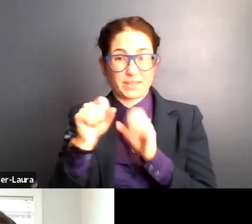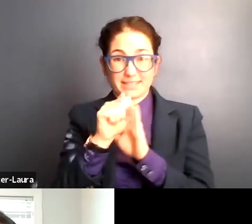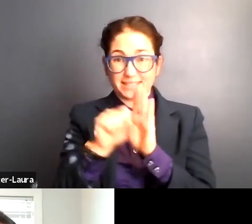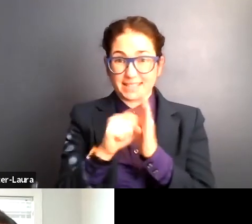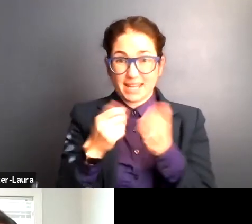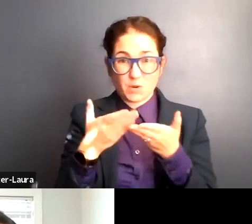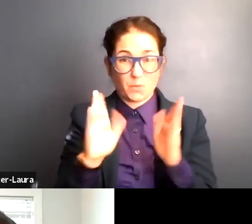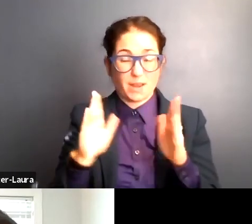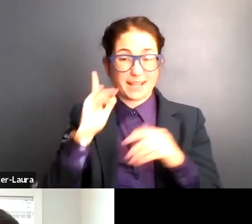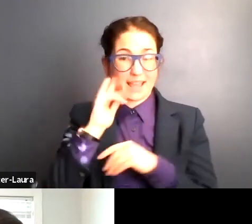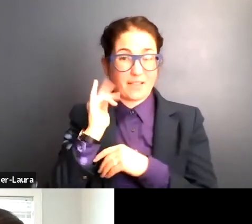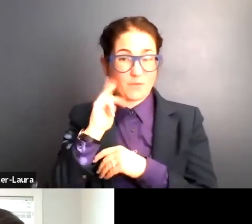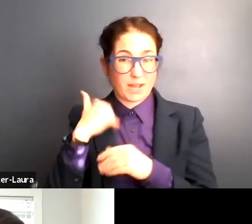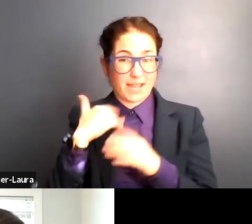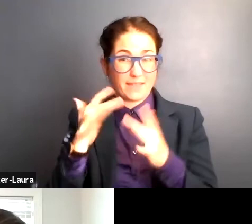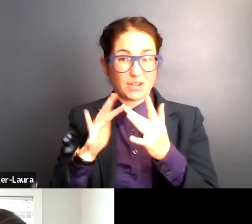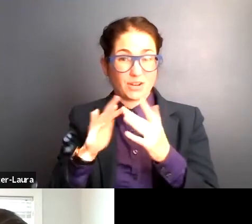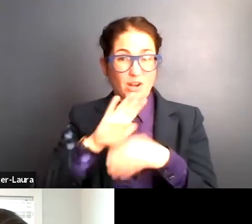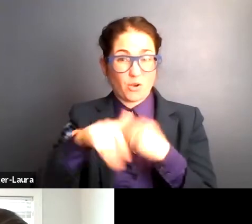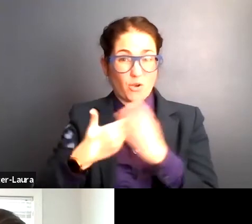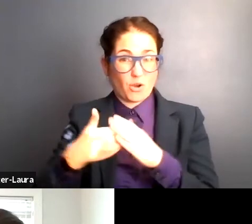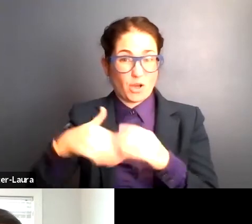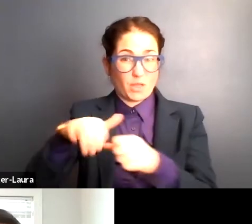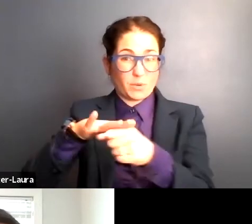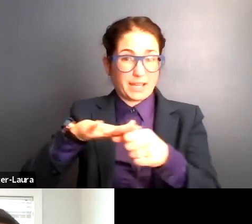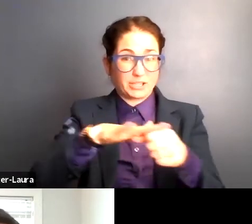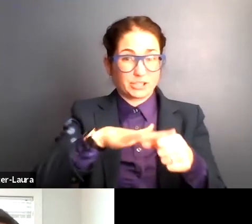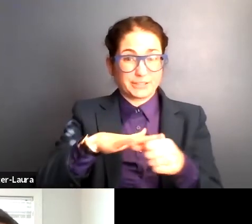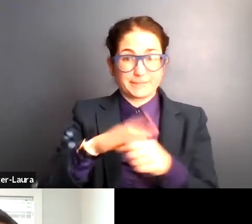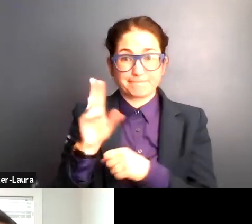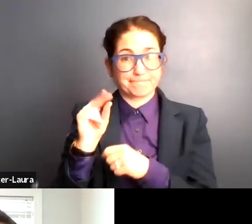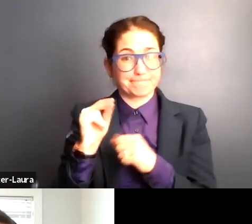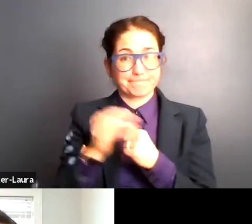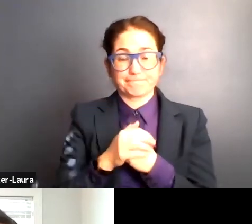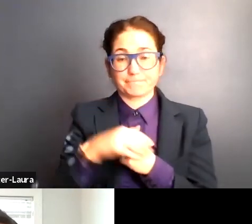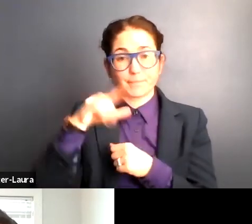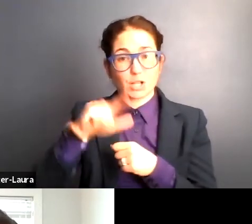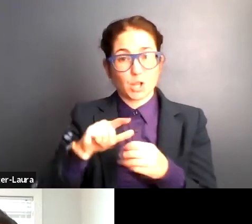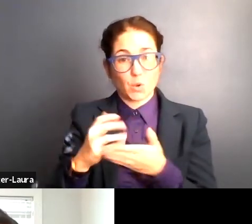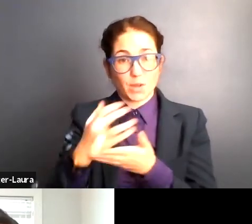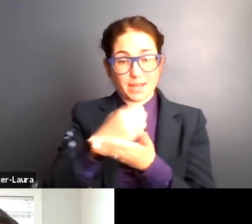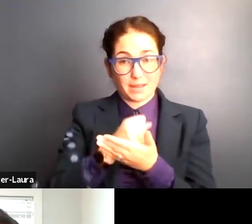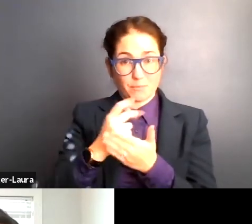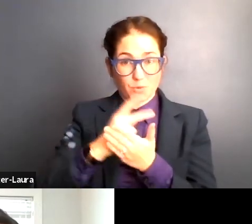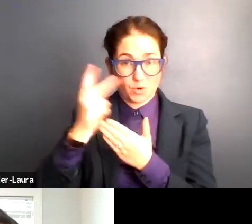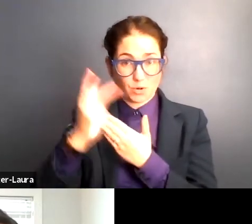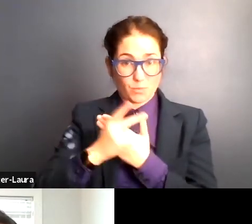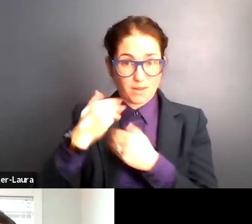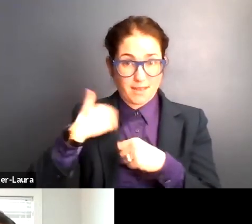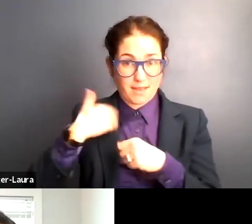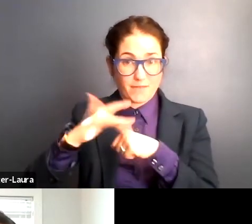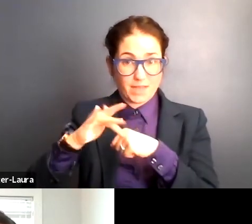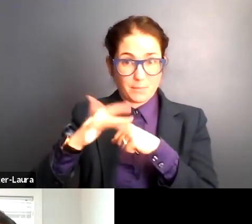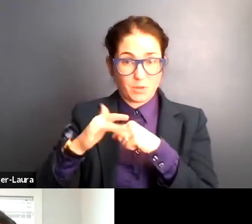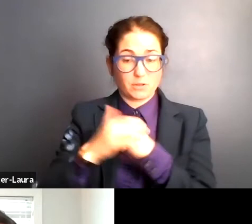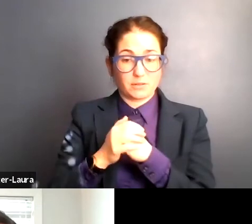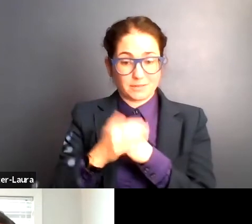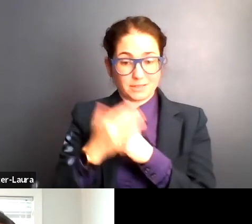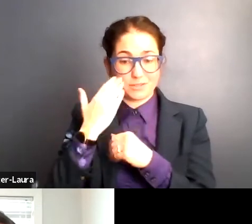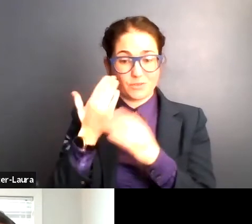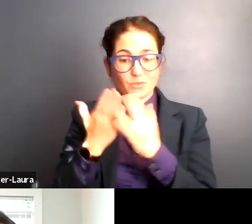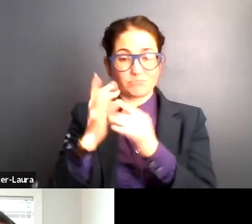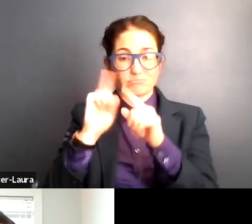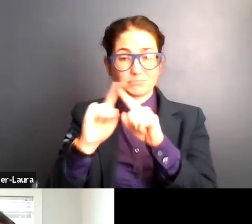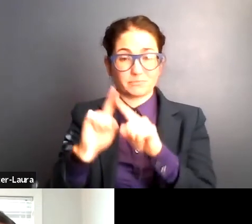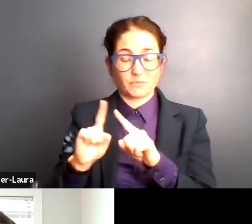internet in all geographic locations and the low-income programs that we do have available through commercial plans,